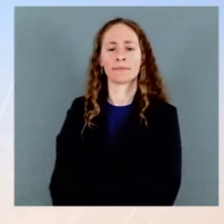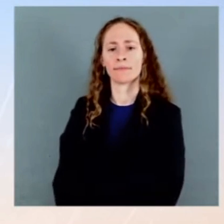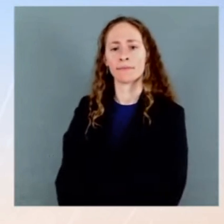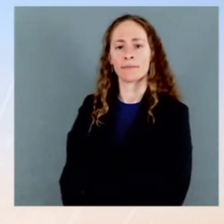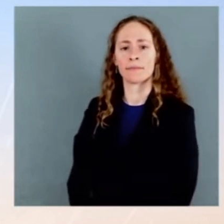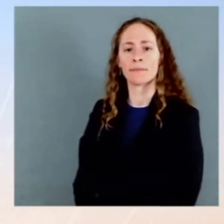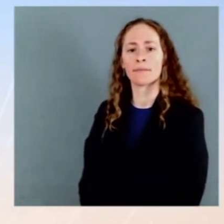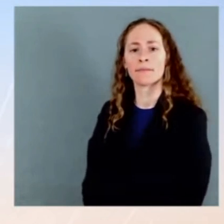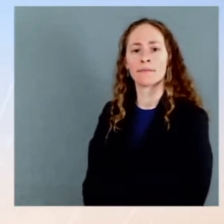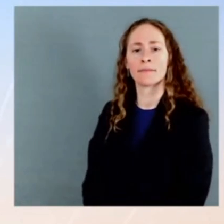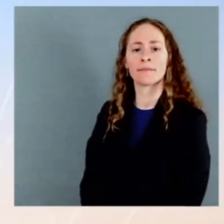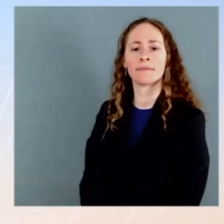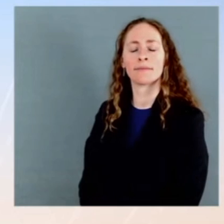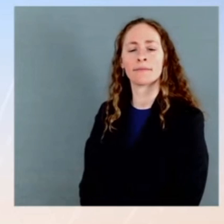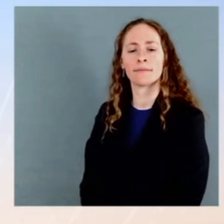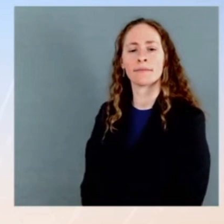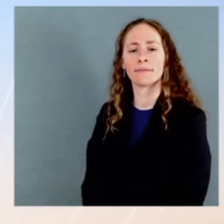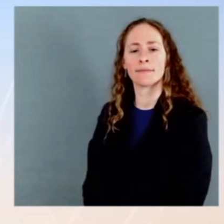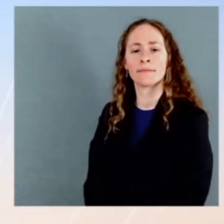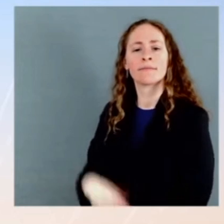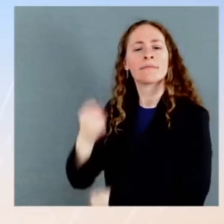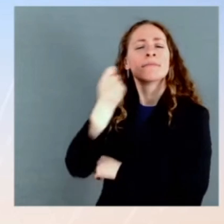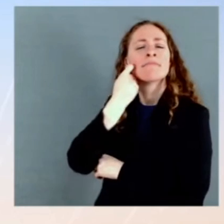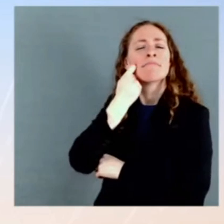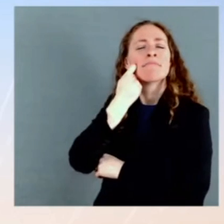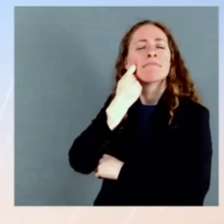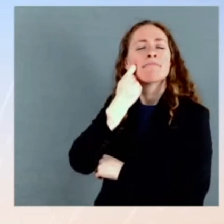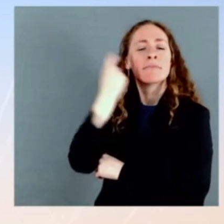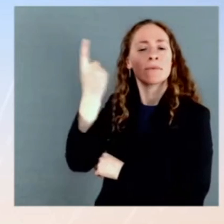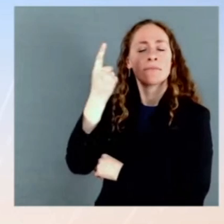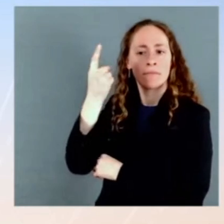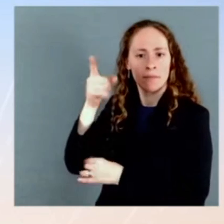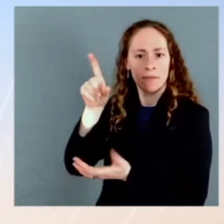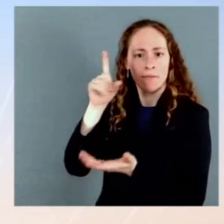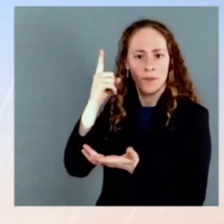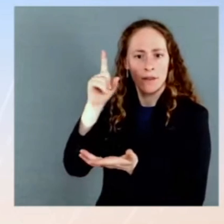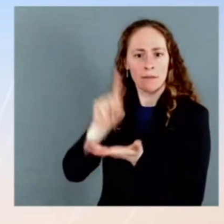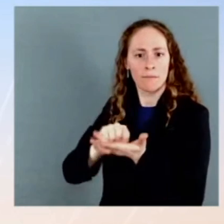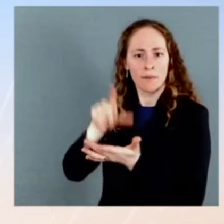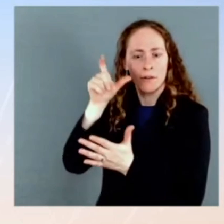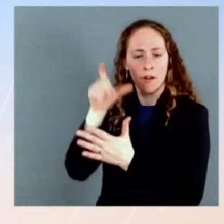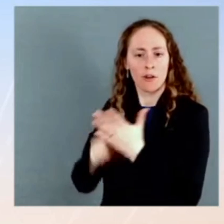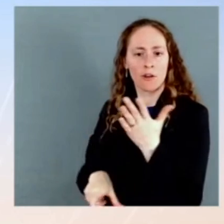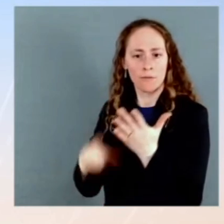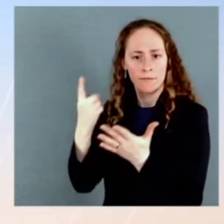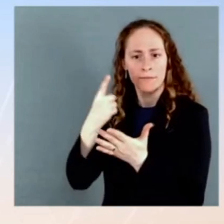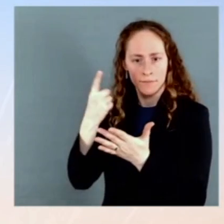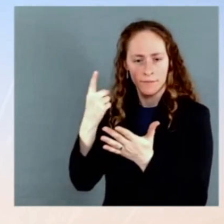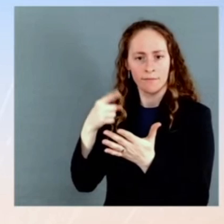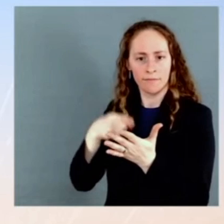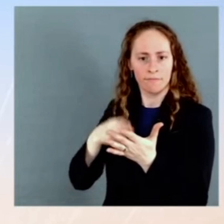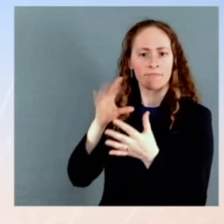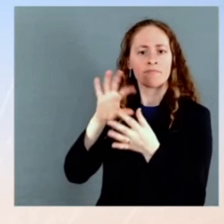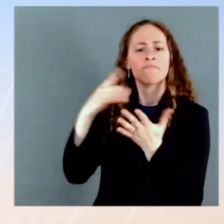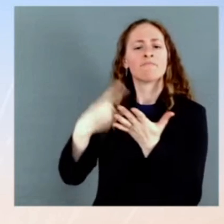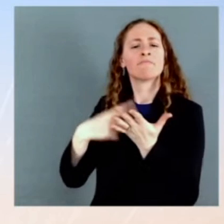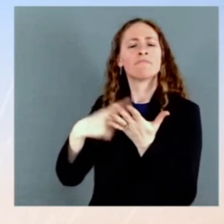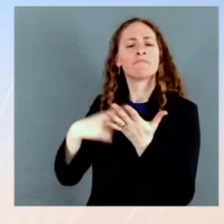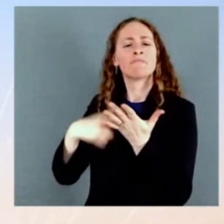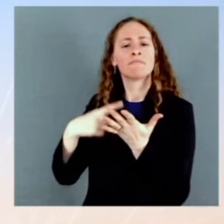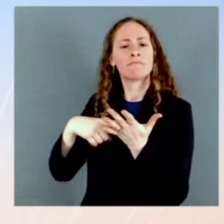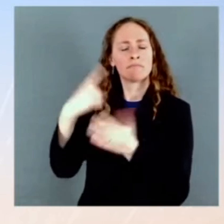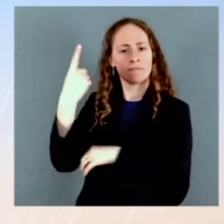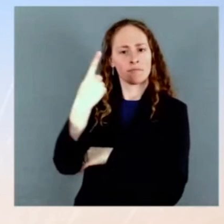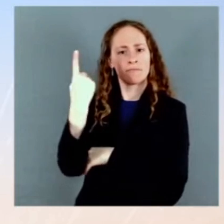arsonist burn down a half-a-million-dollar Christmas tree in New York City back out on the streets. Does the President think that that's good